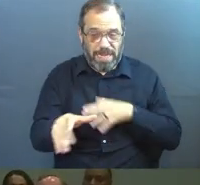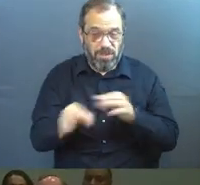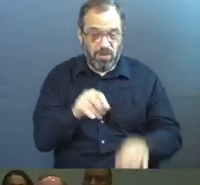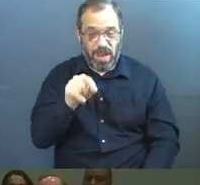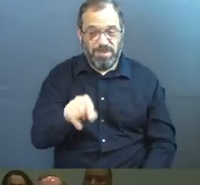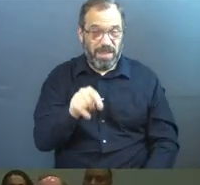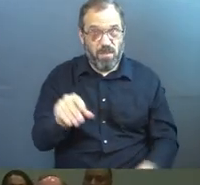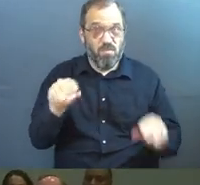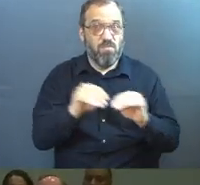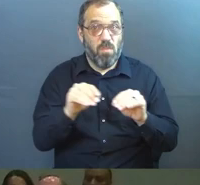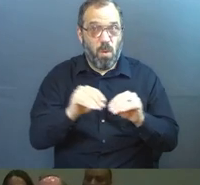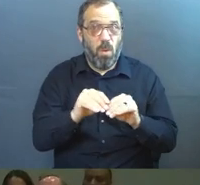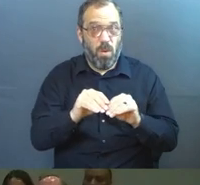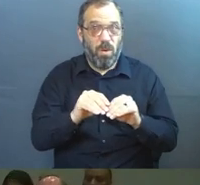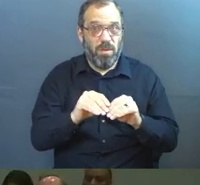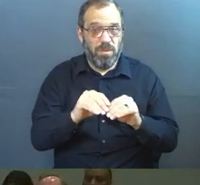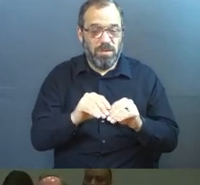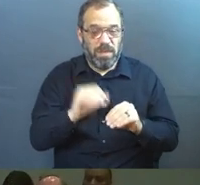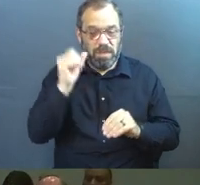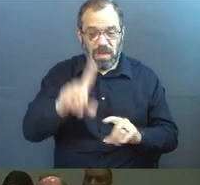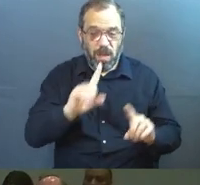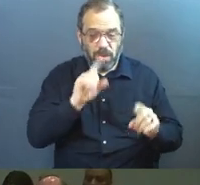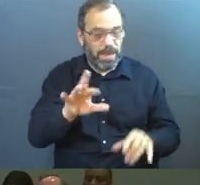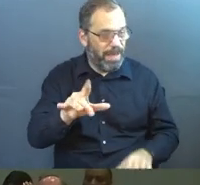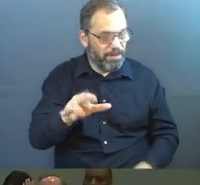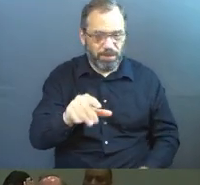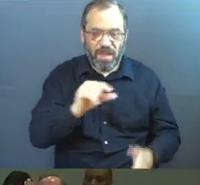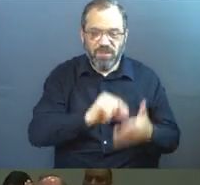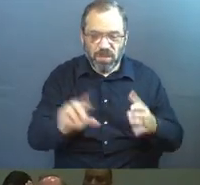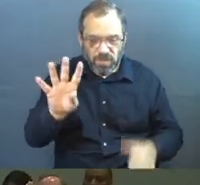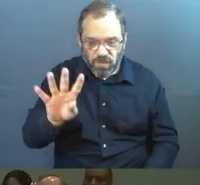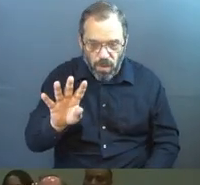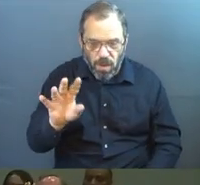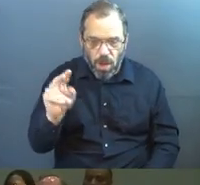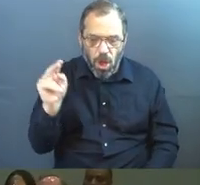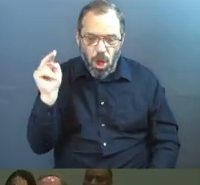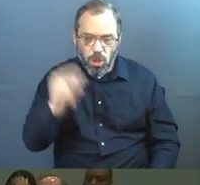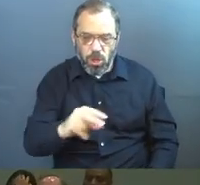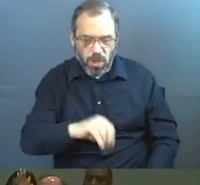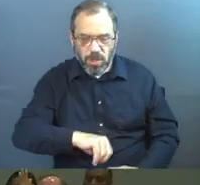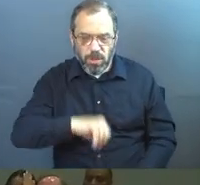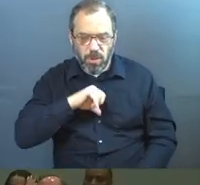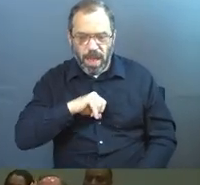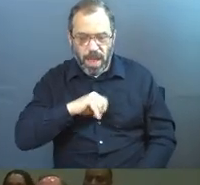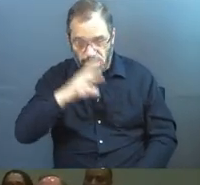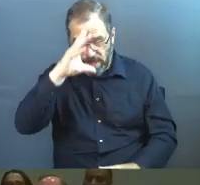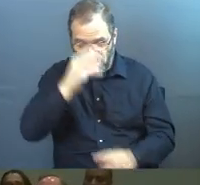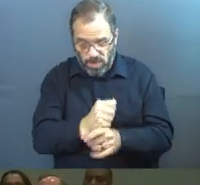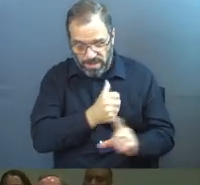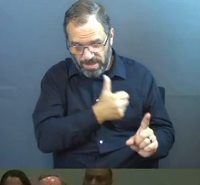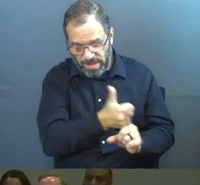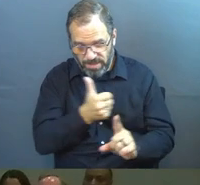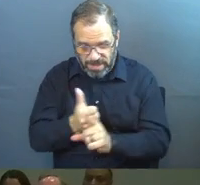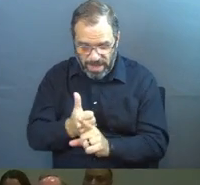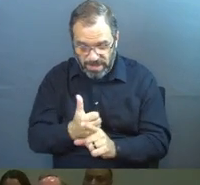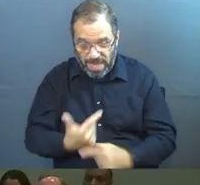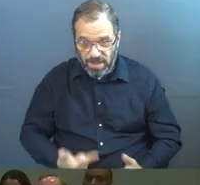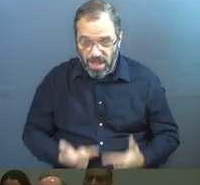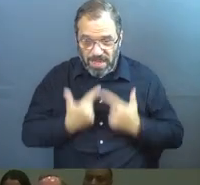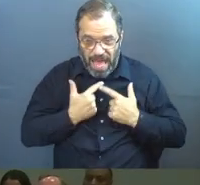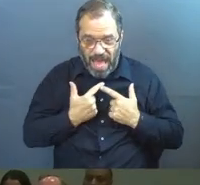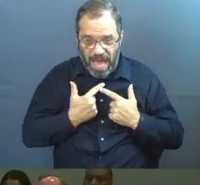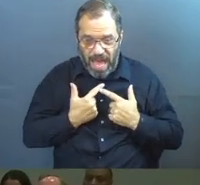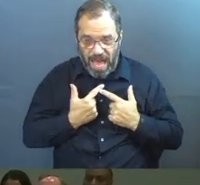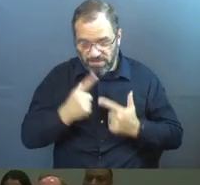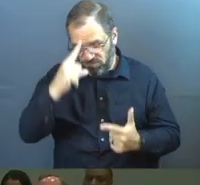that more in the next spot. God replies, this is a verse four. Look at the proud. He says, they trust in themselves and their lives are